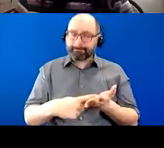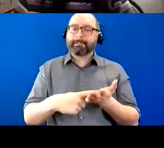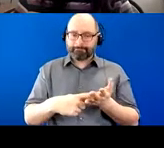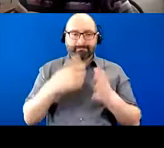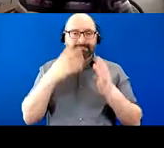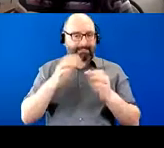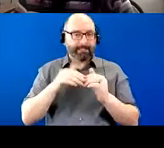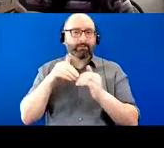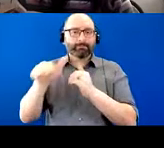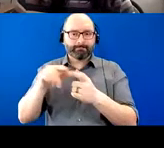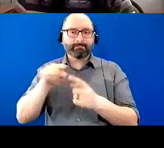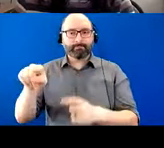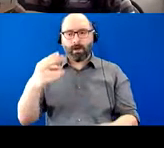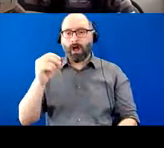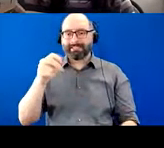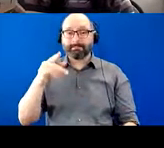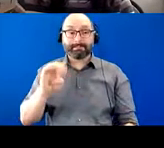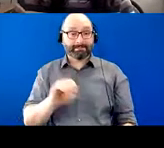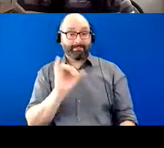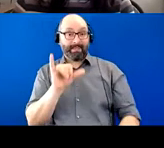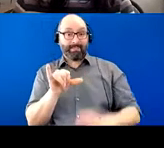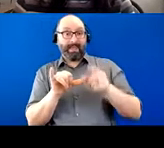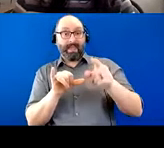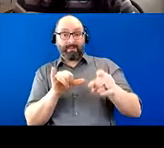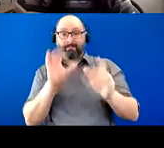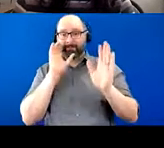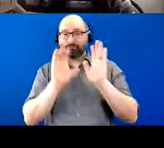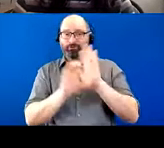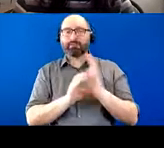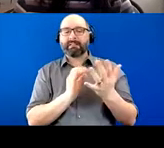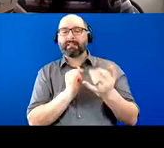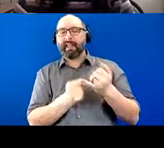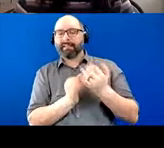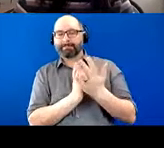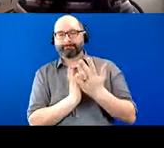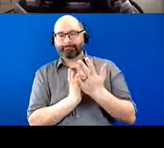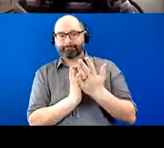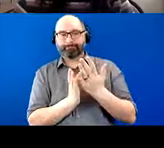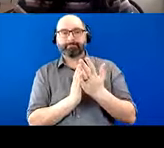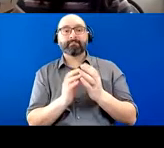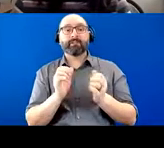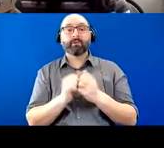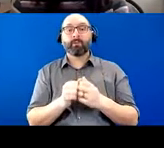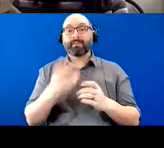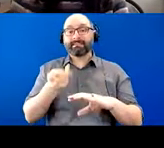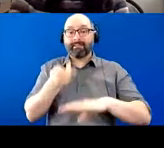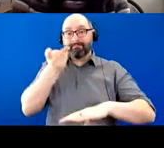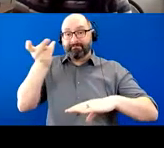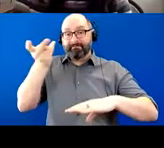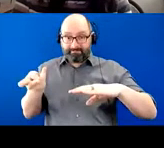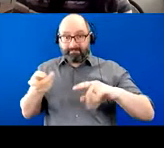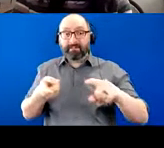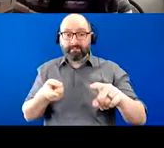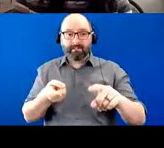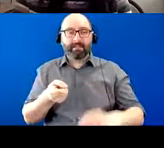So this is a picture of him, um, in the kind of later stage and, you know, with his Hoyer lift and, you know, um, she said that I